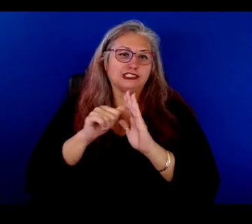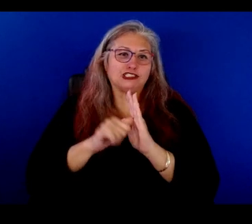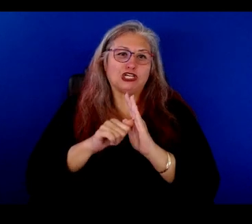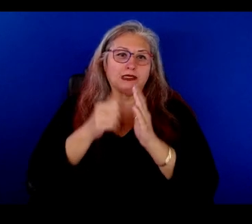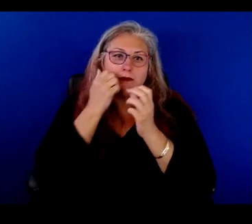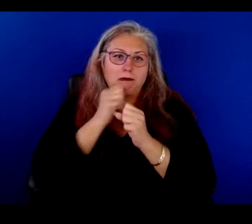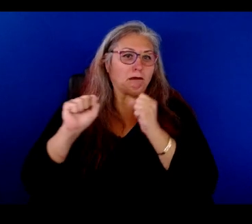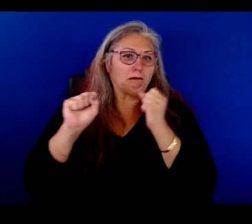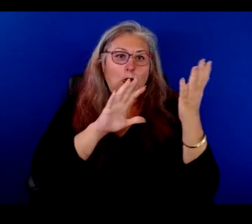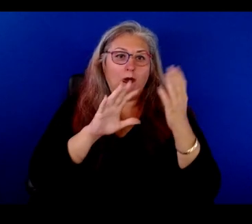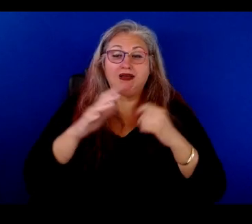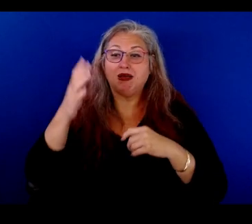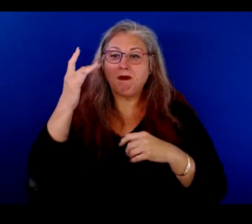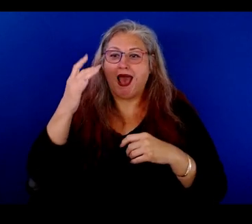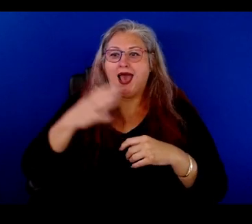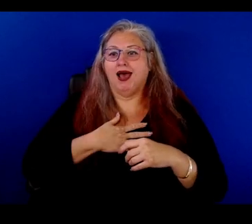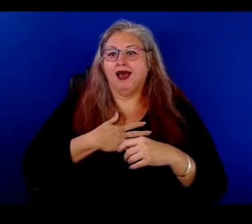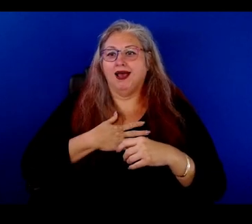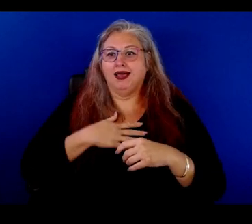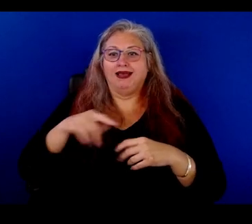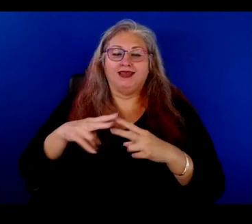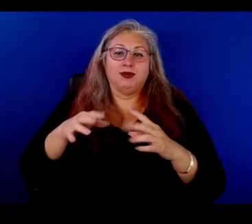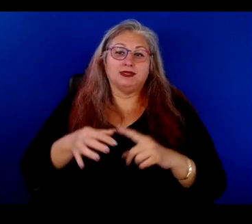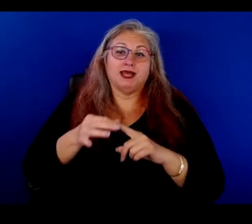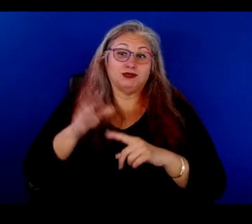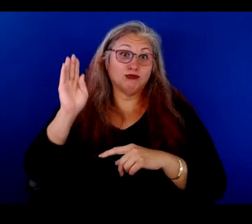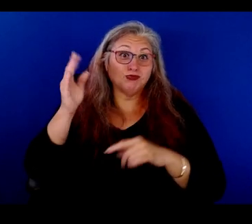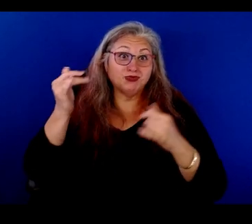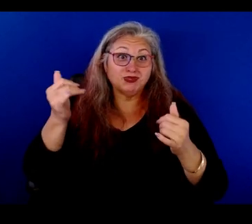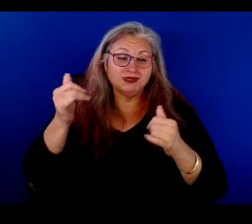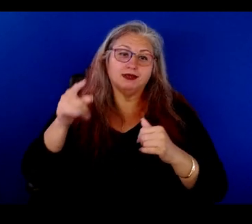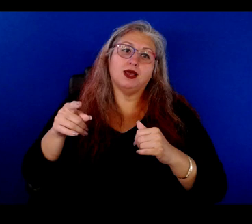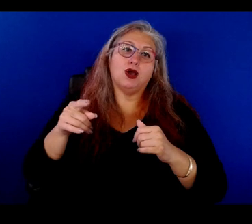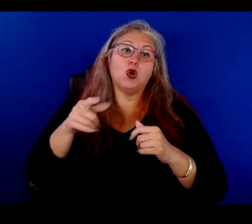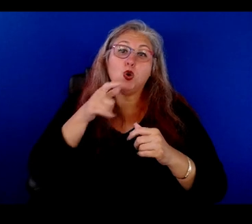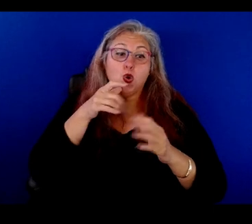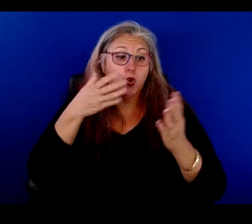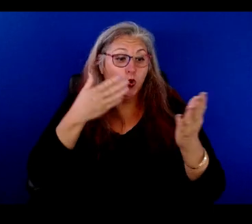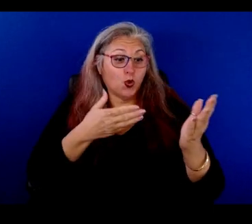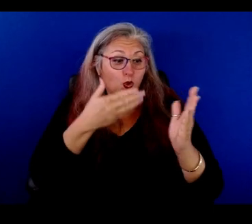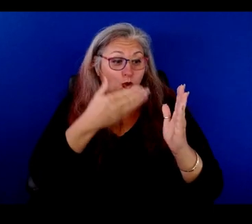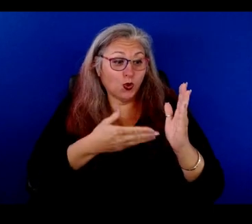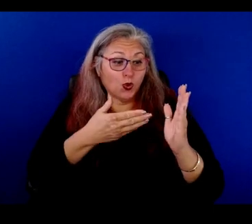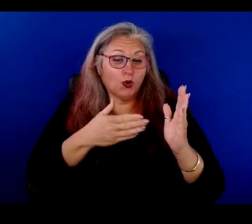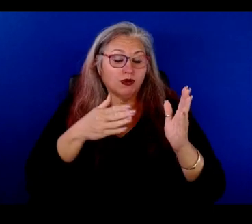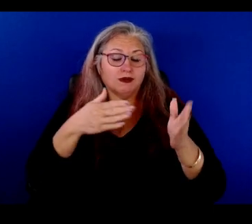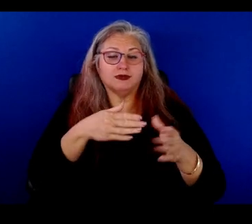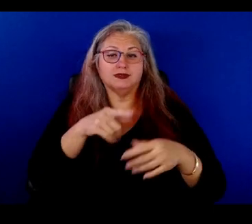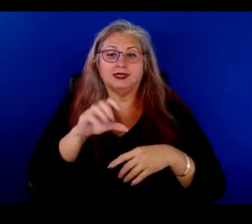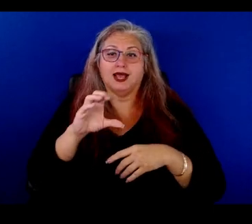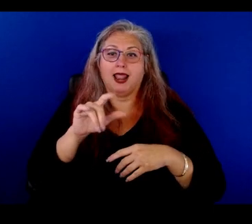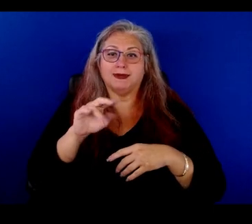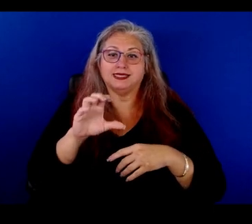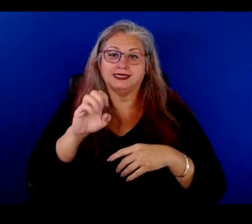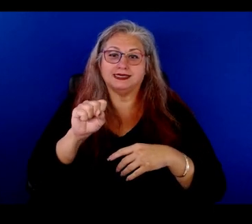is because our very special presentation today is featuring Clemencia Zapata.